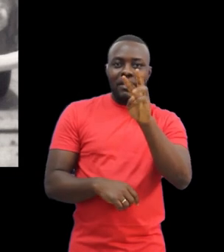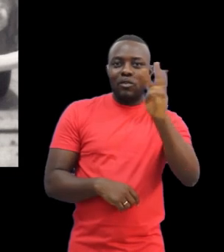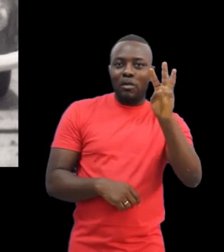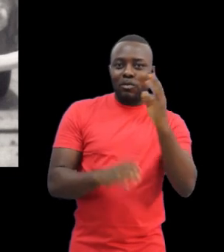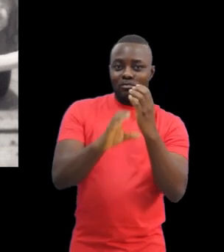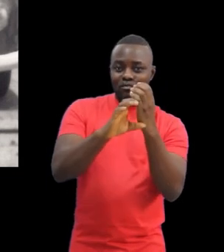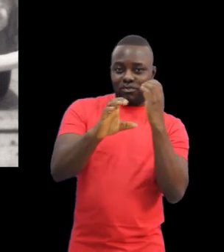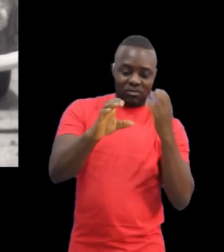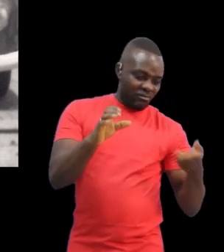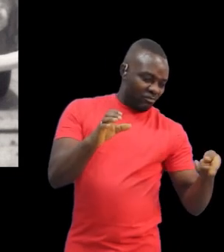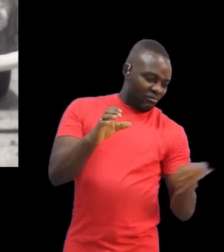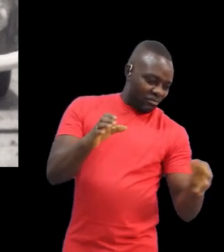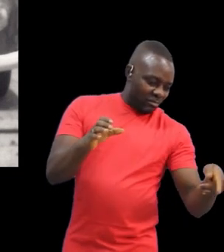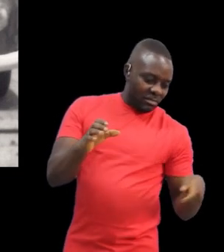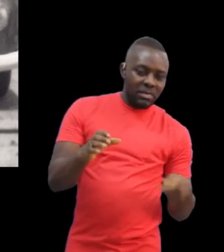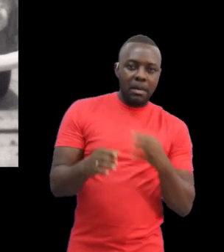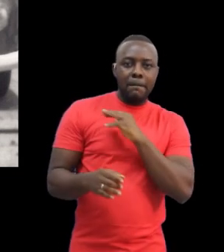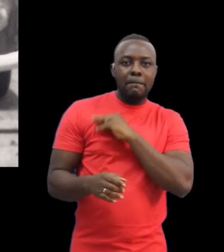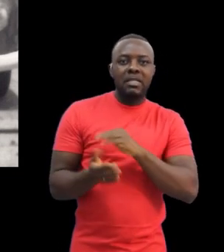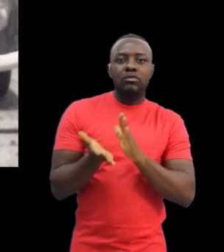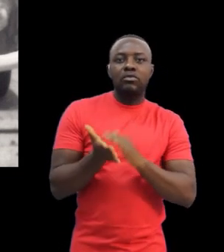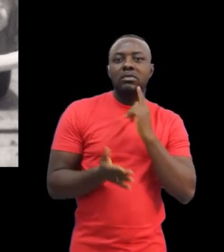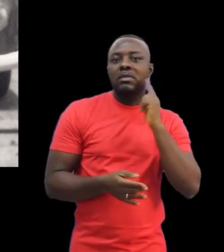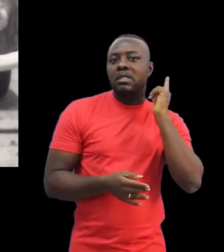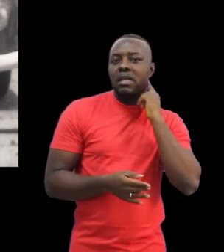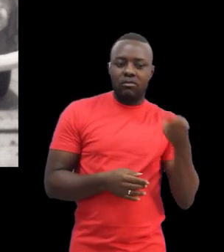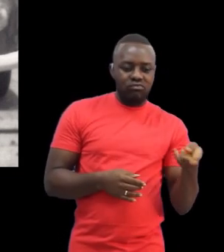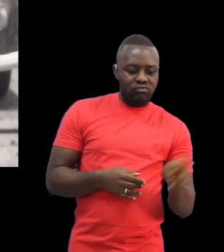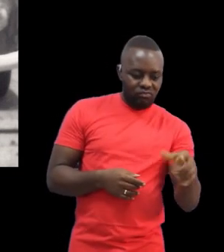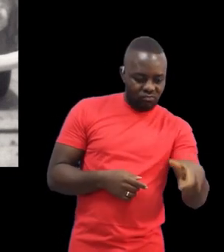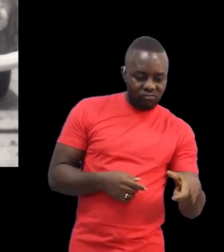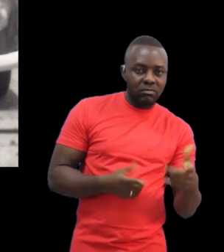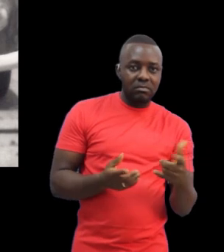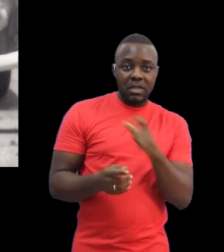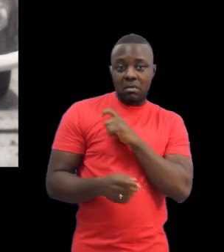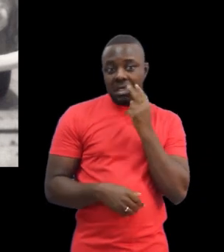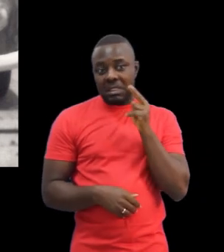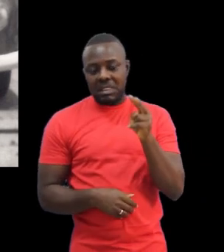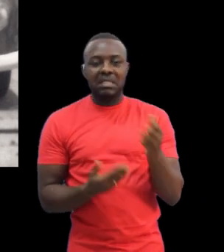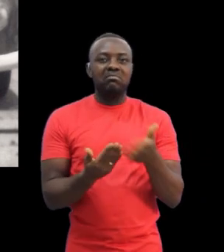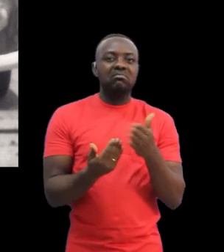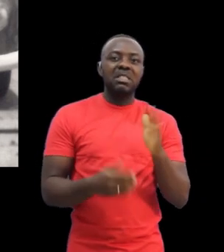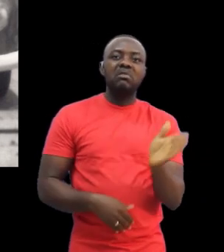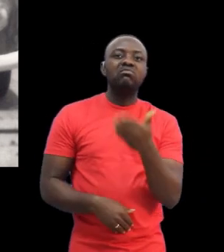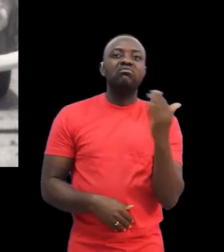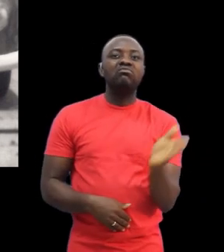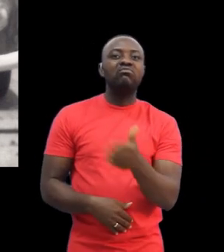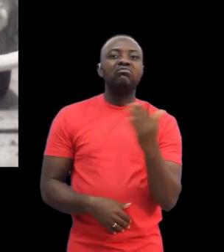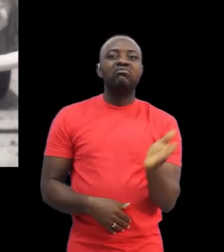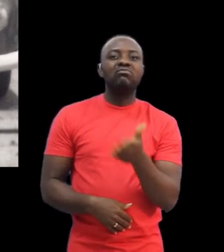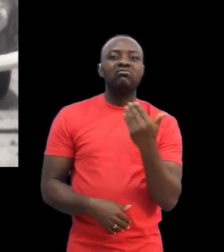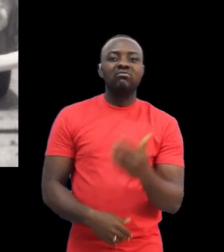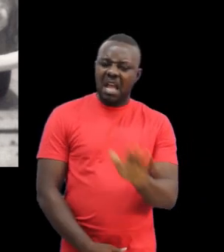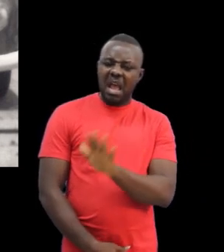a deaf driver notice and mission school for the deaf name and logo on the van, alerting African police and military of their presence.